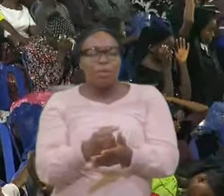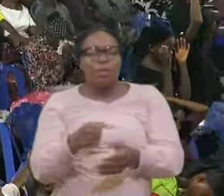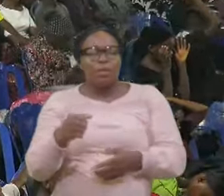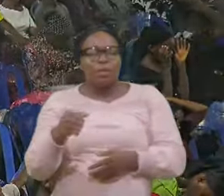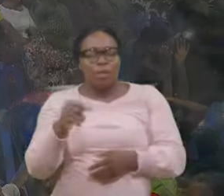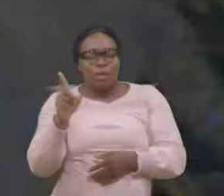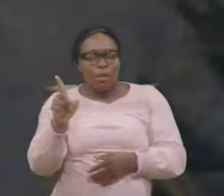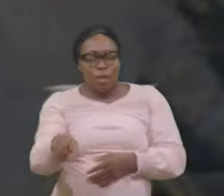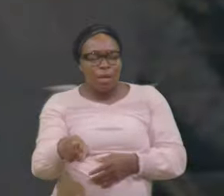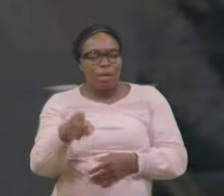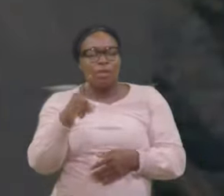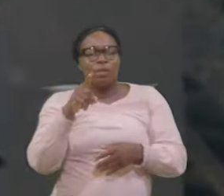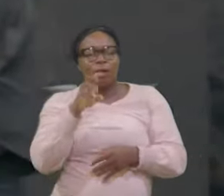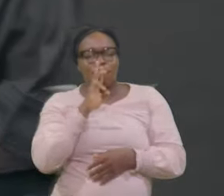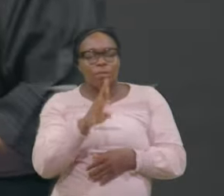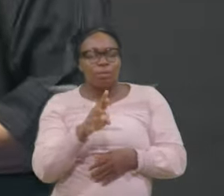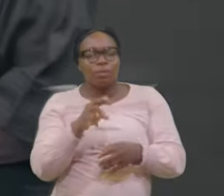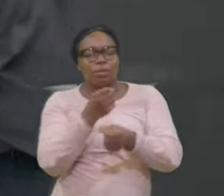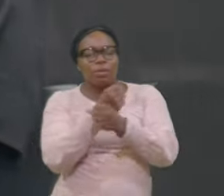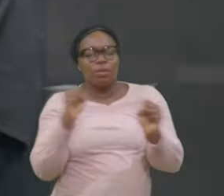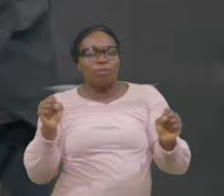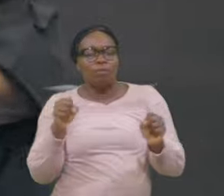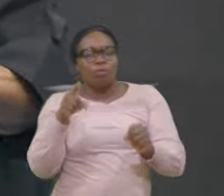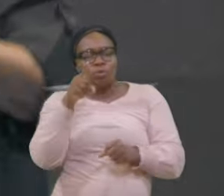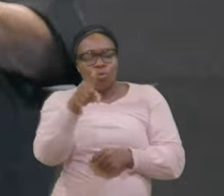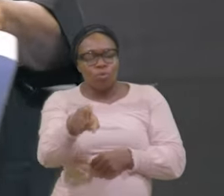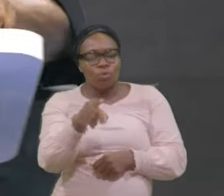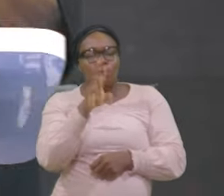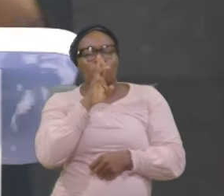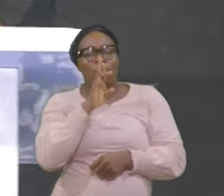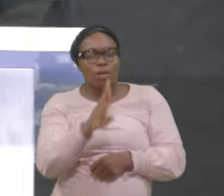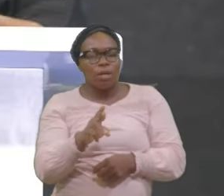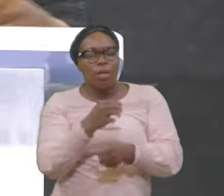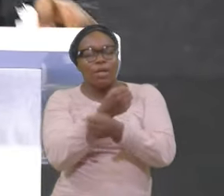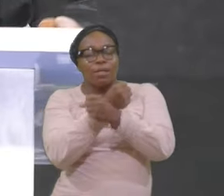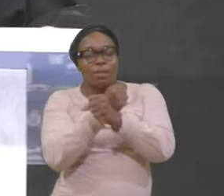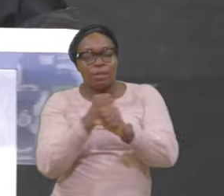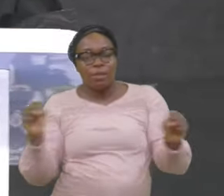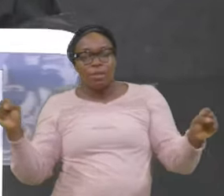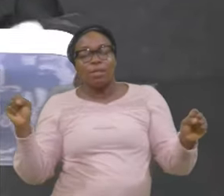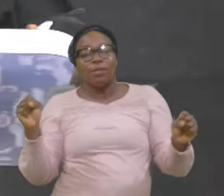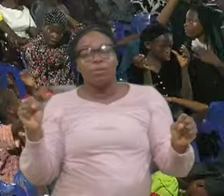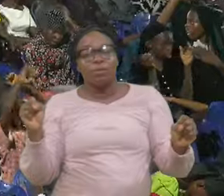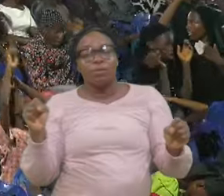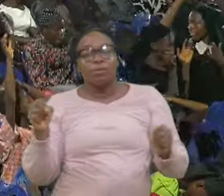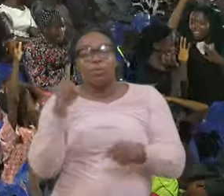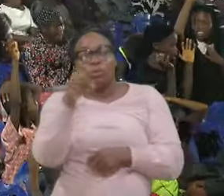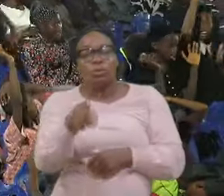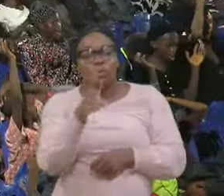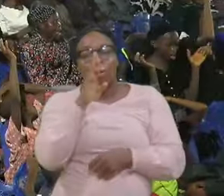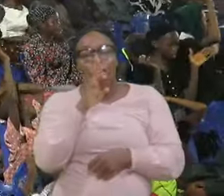saved Say it well Now I am Saved